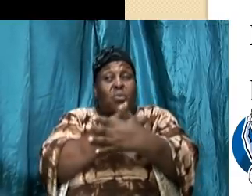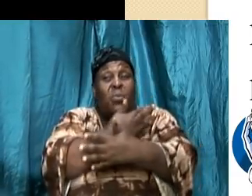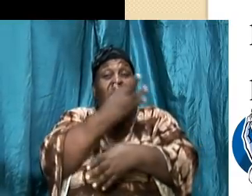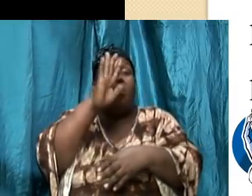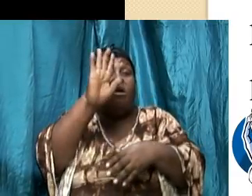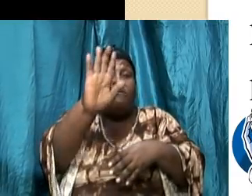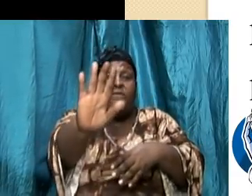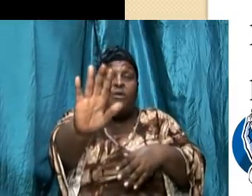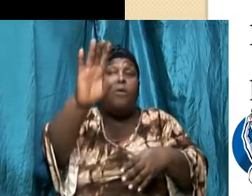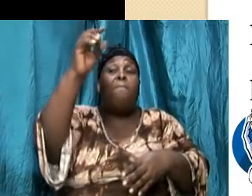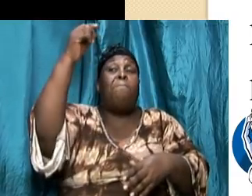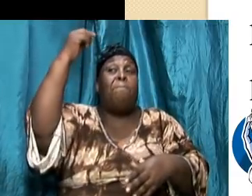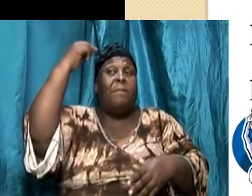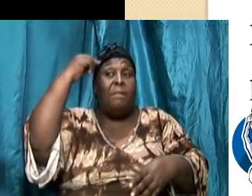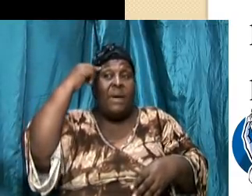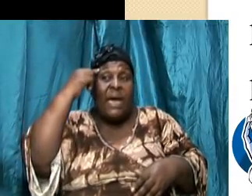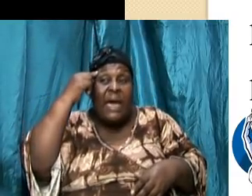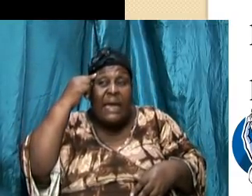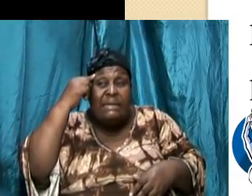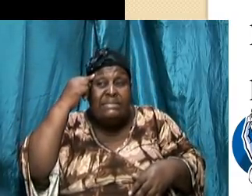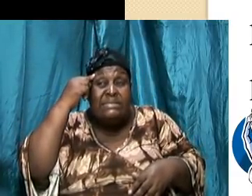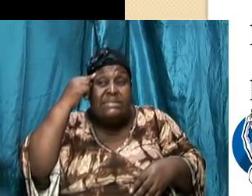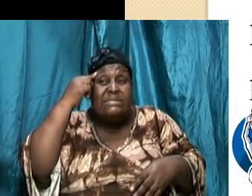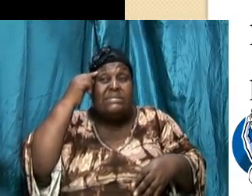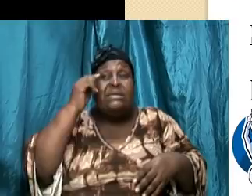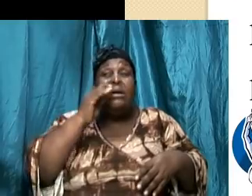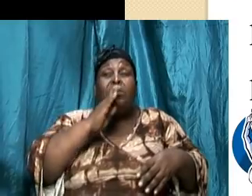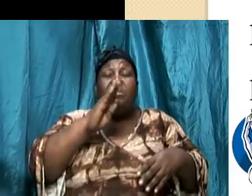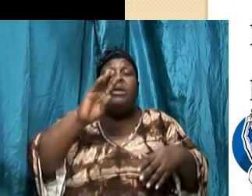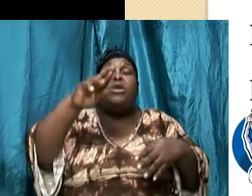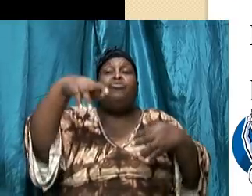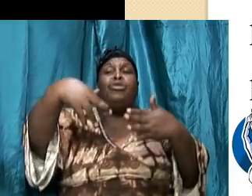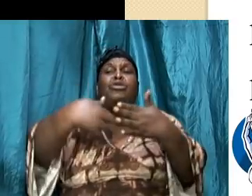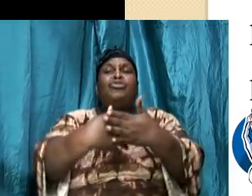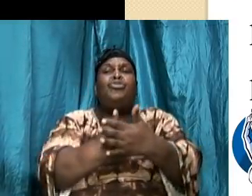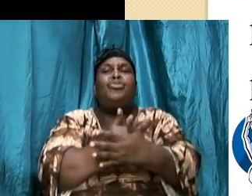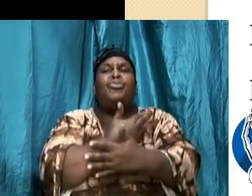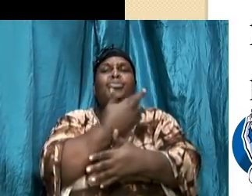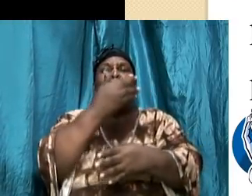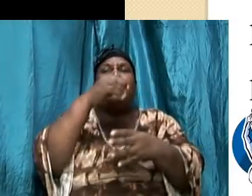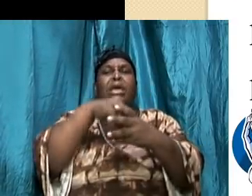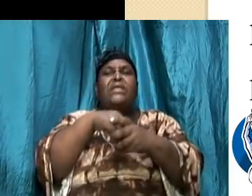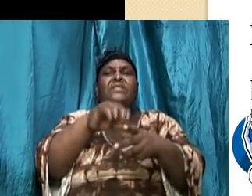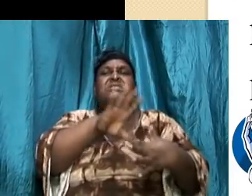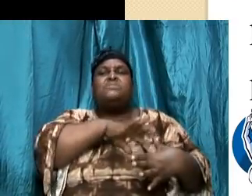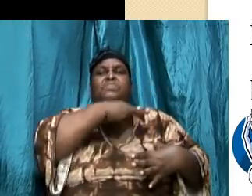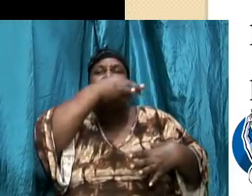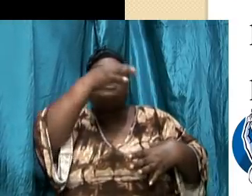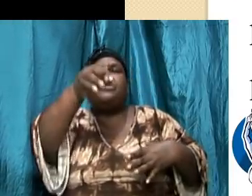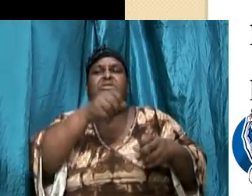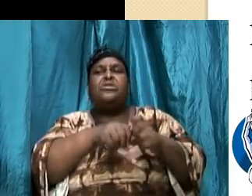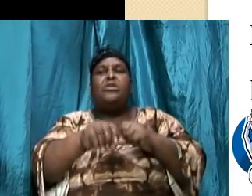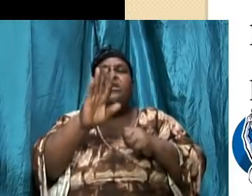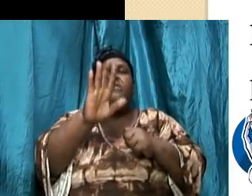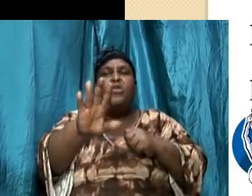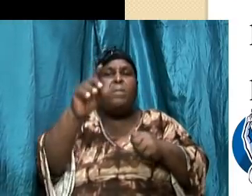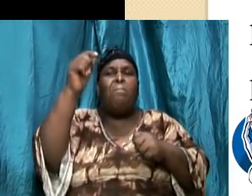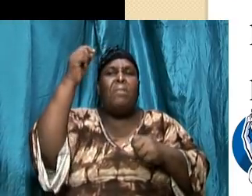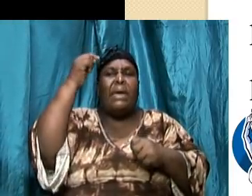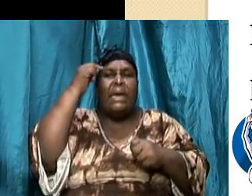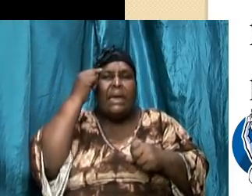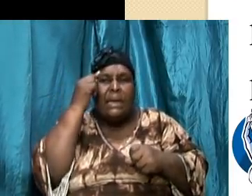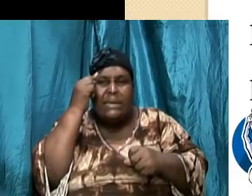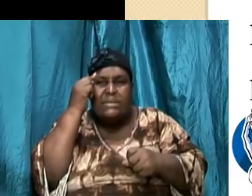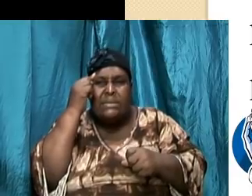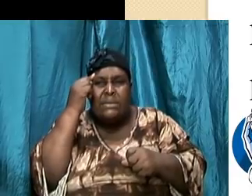renewing of your mind here it is that Paul is now writing to the church brothers and